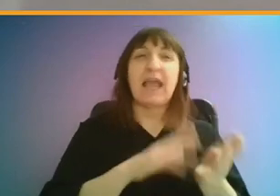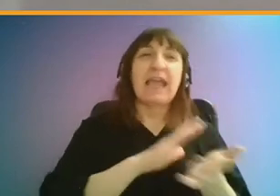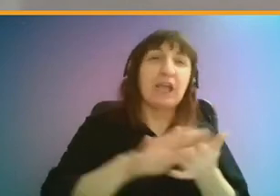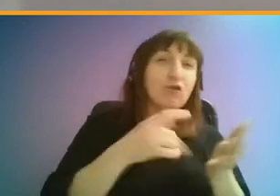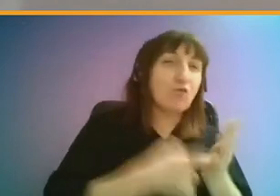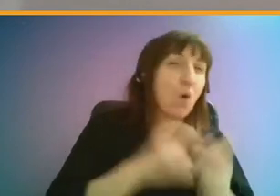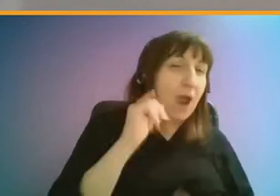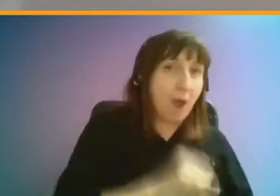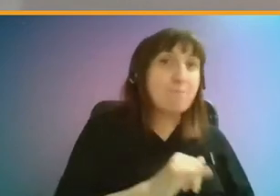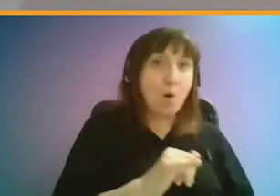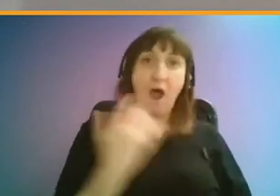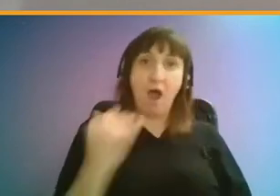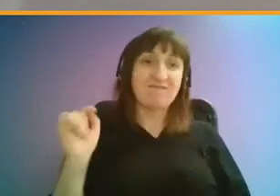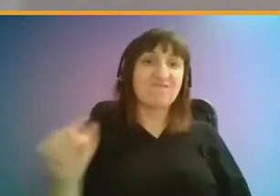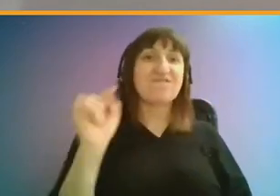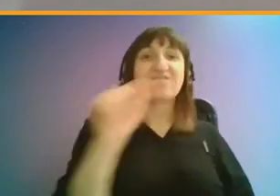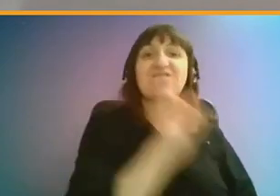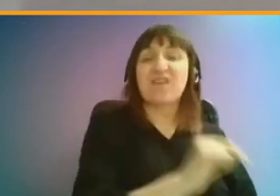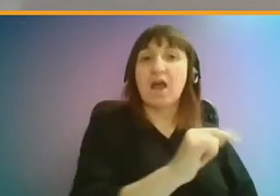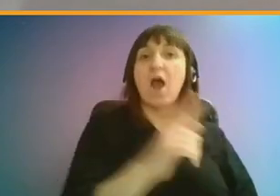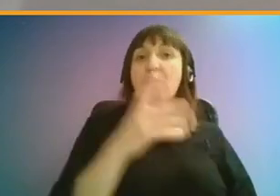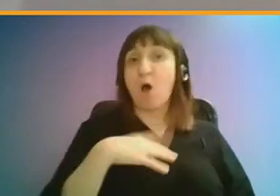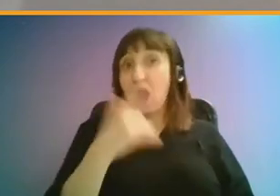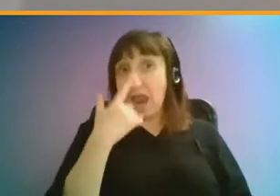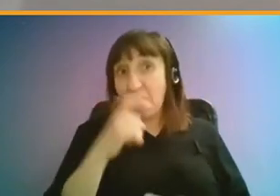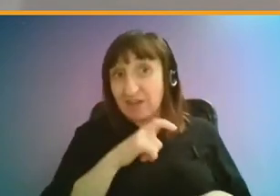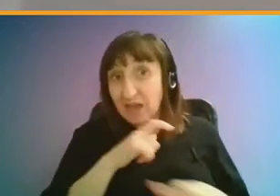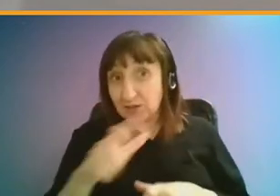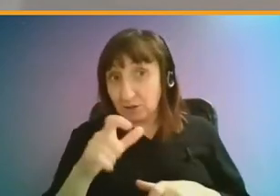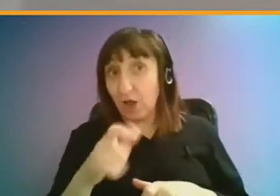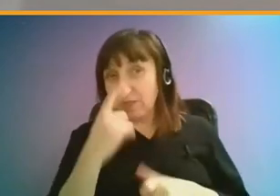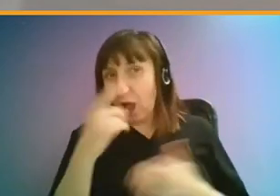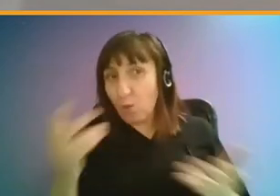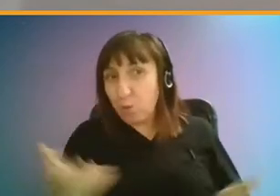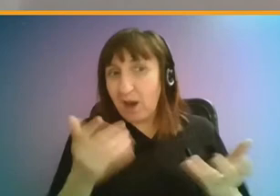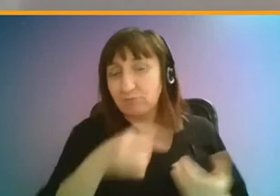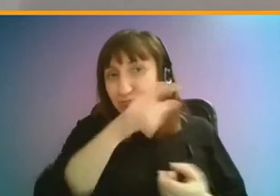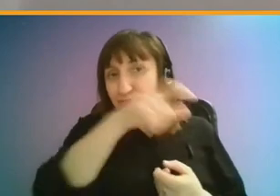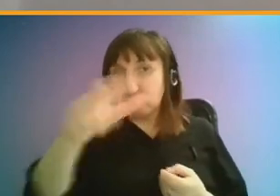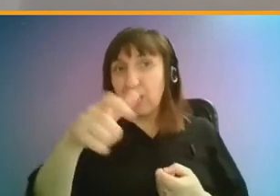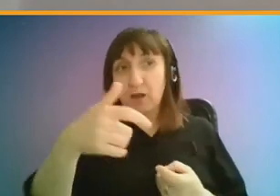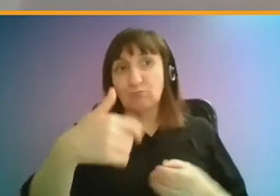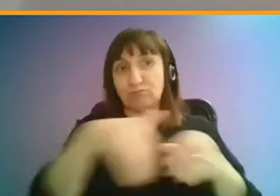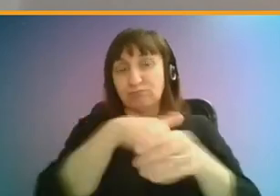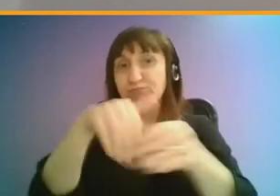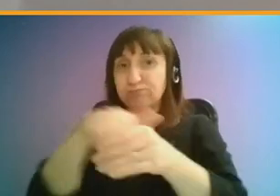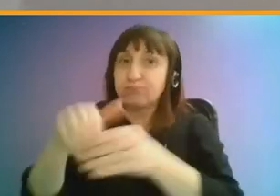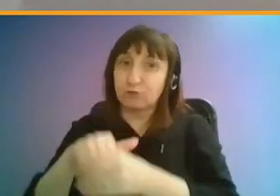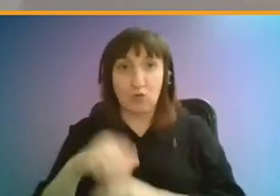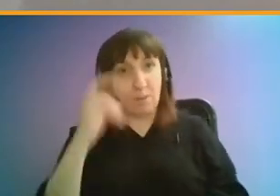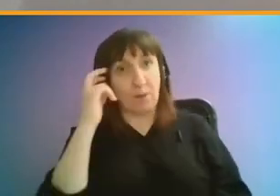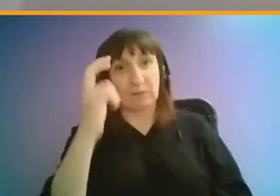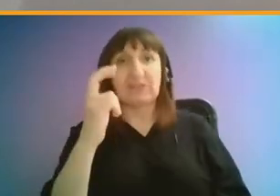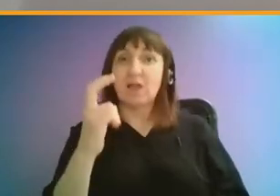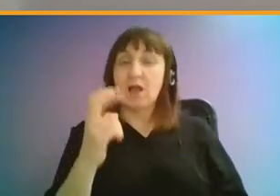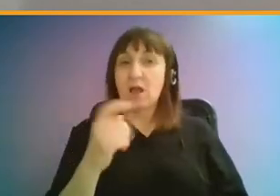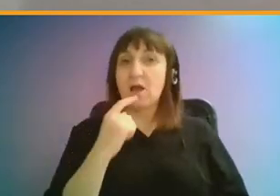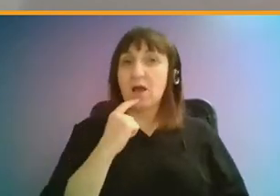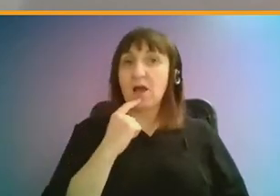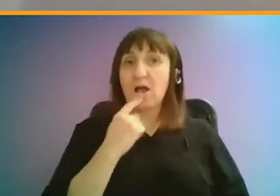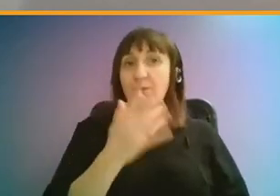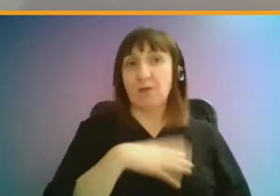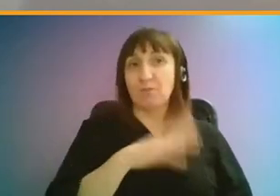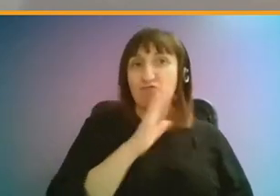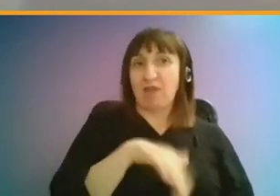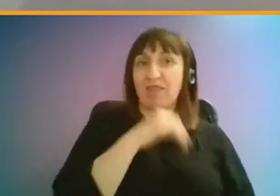if it can be sustainable to run those routes, that could be a way to encourage people onto public transport that may not be getting